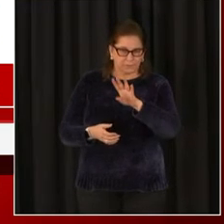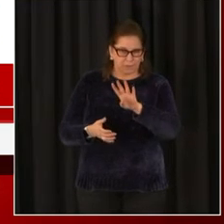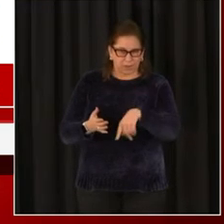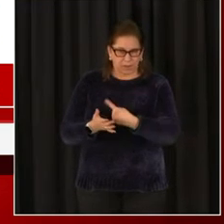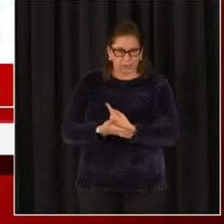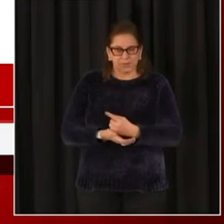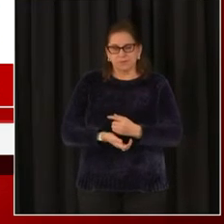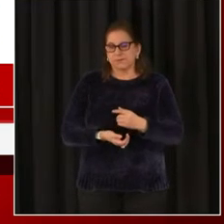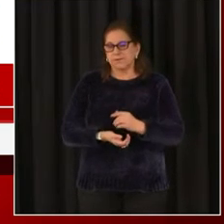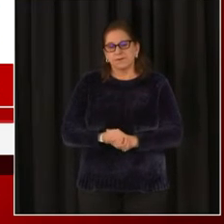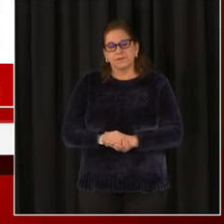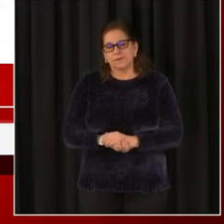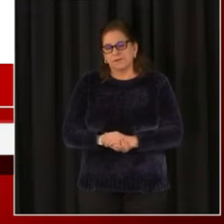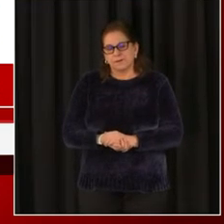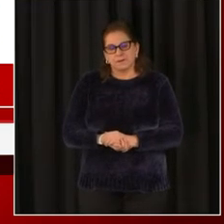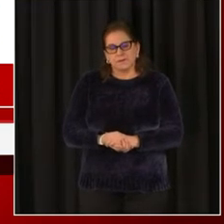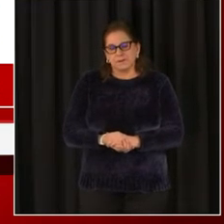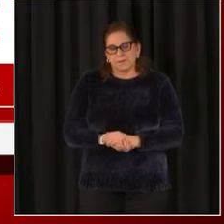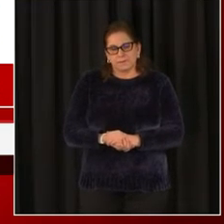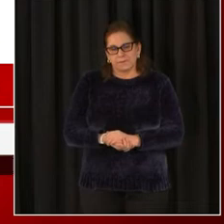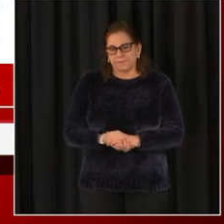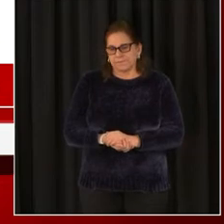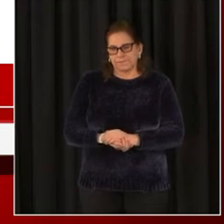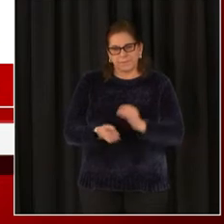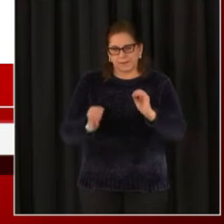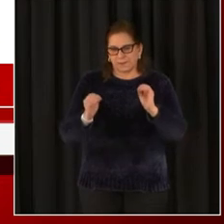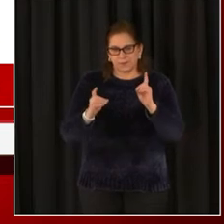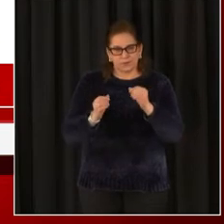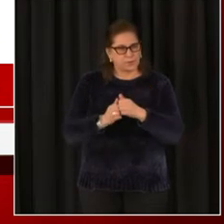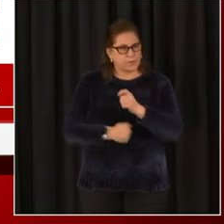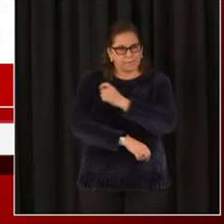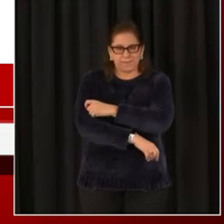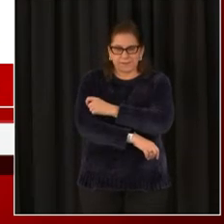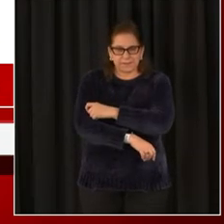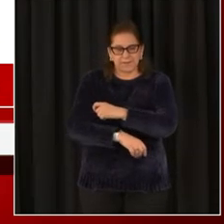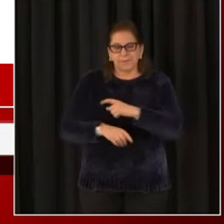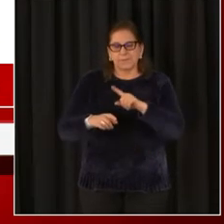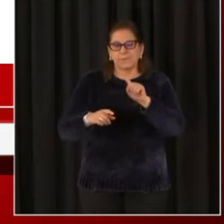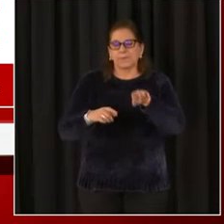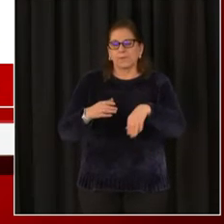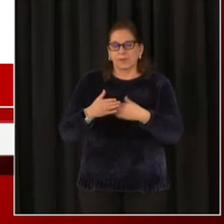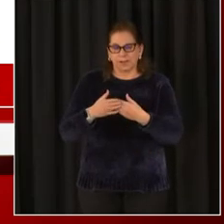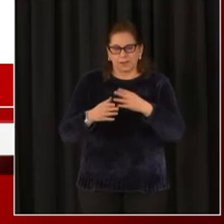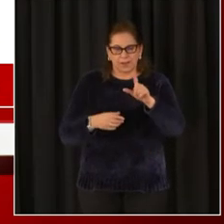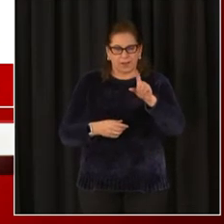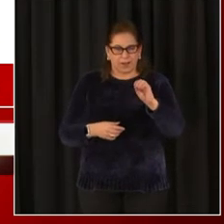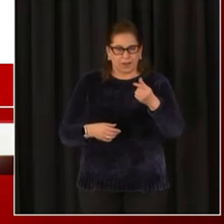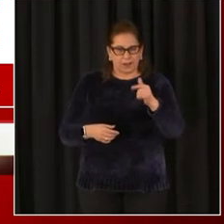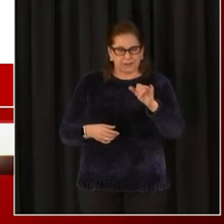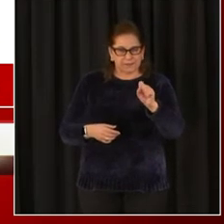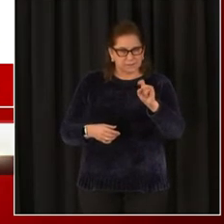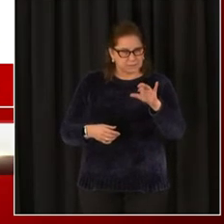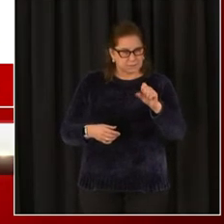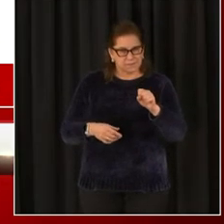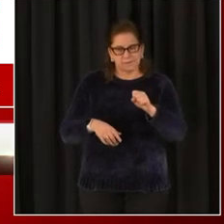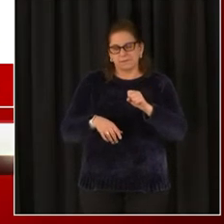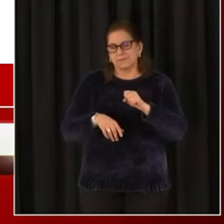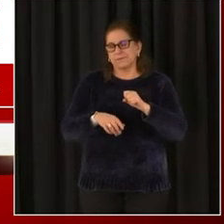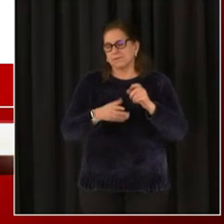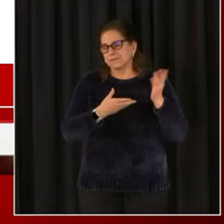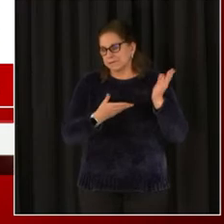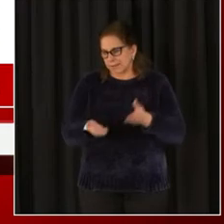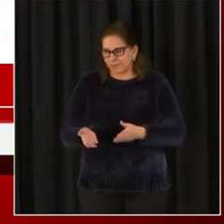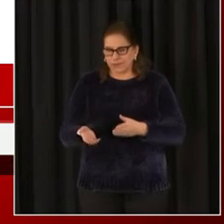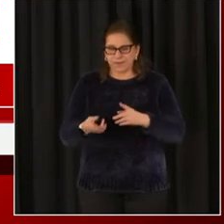with the doses, not actually being administered. It has more to do with scheduling and a data reporting lag. We're, we're, we're